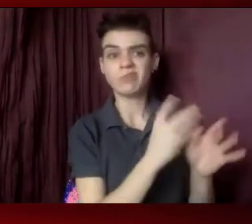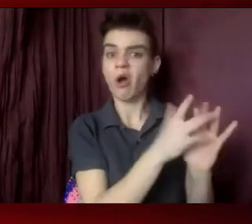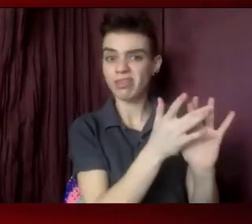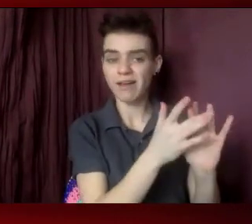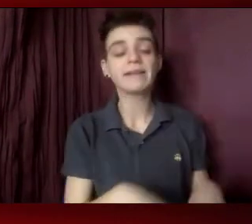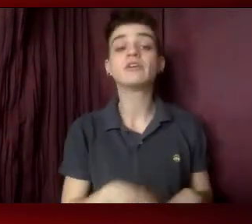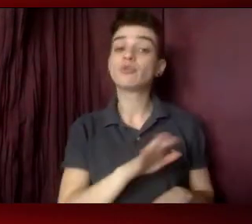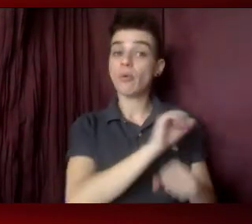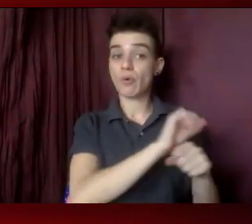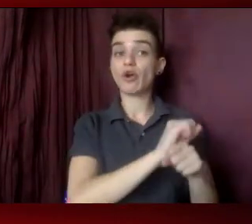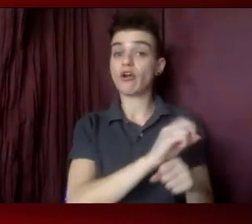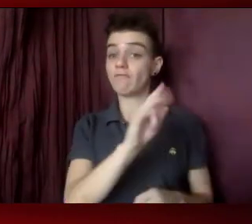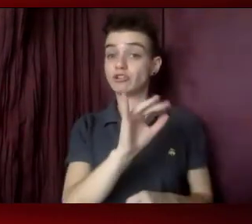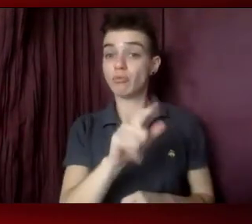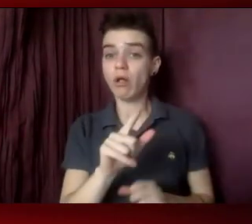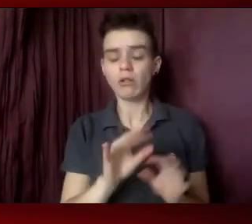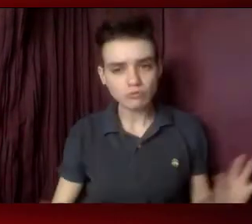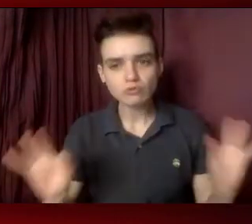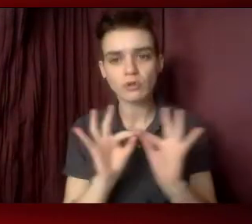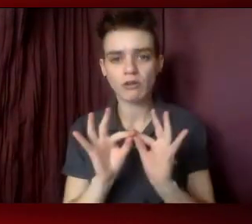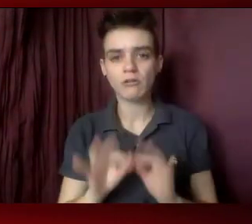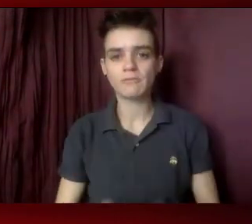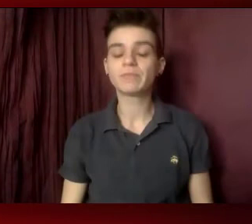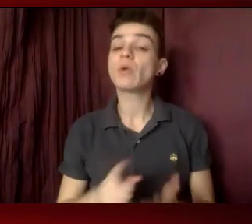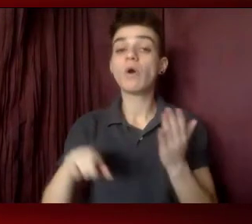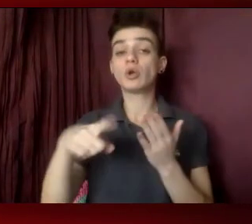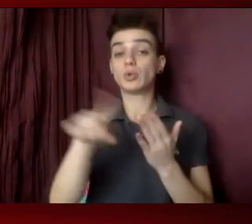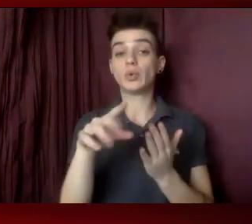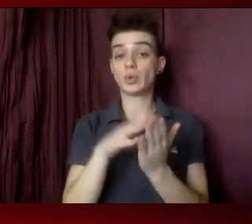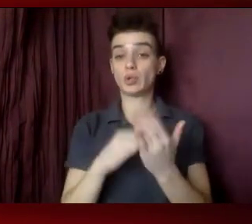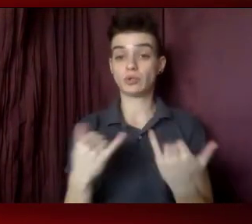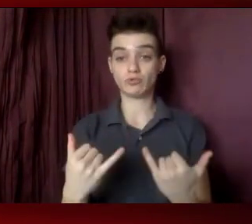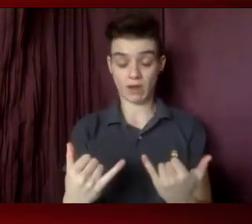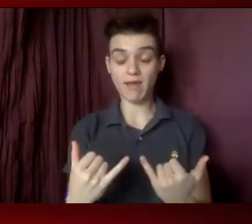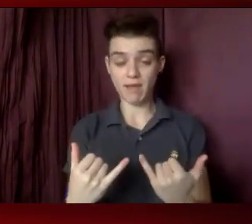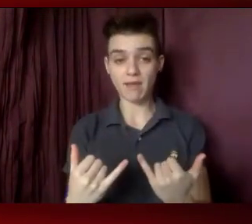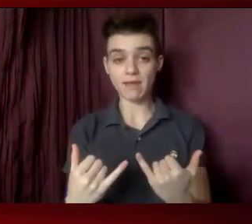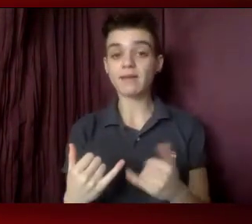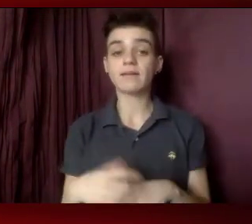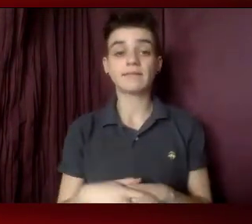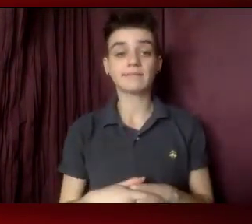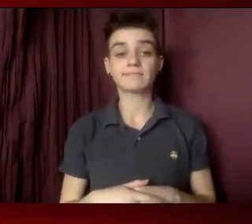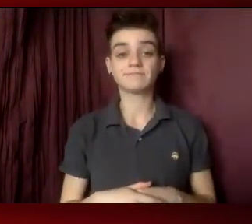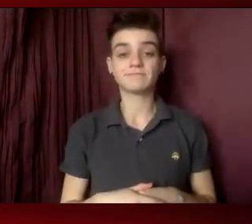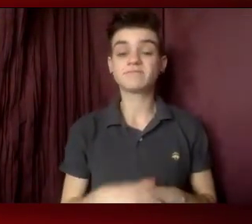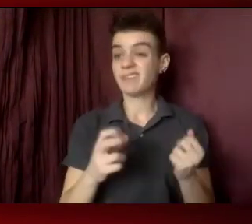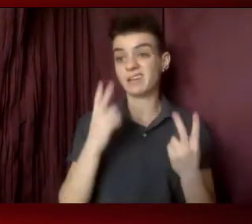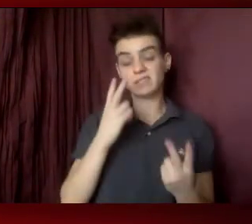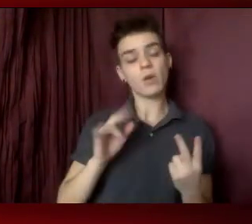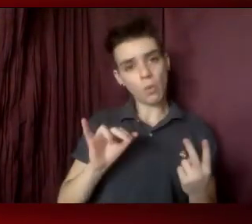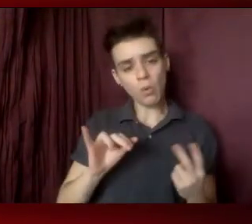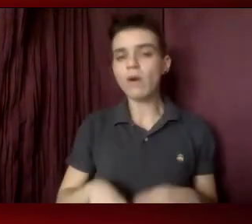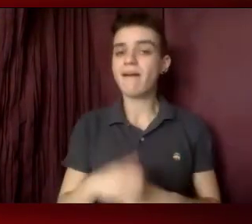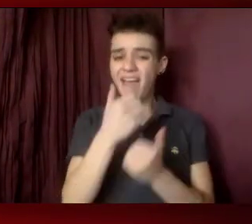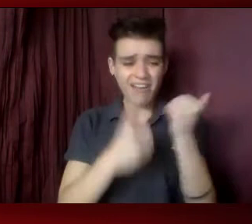critical. And I think what you will learn today is that every conversation, every outreach that you conduct is a